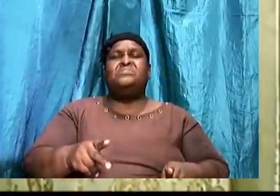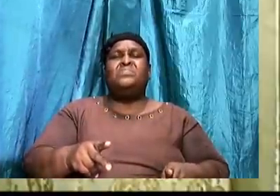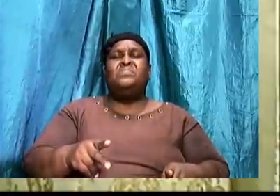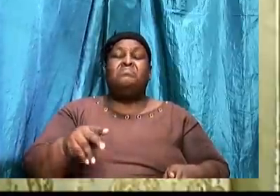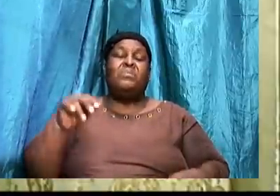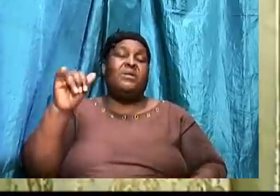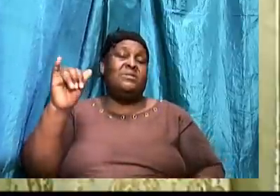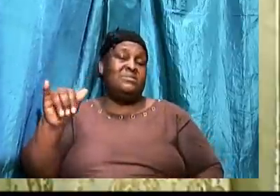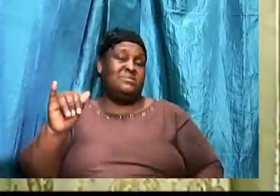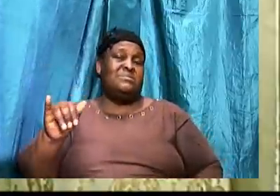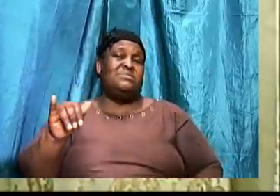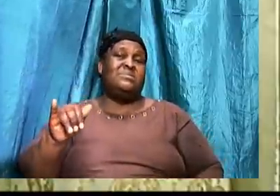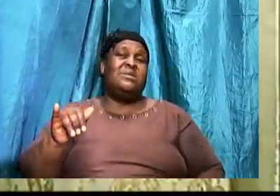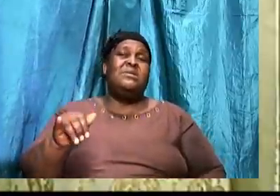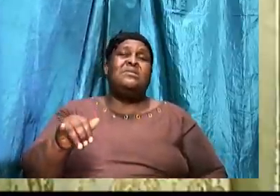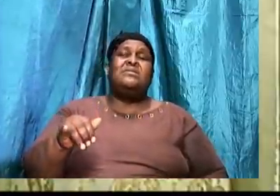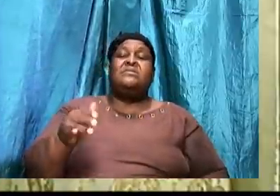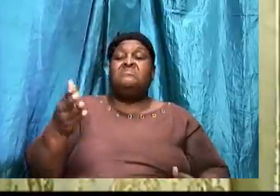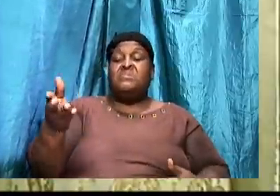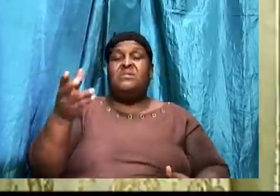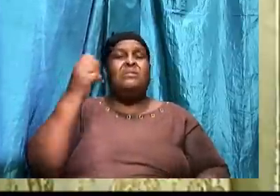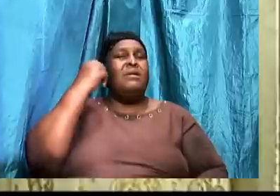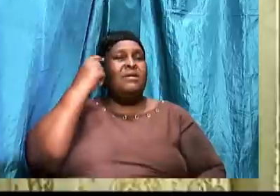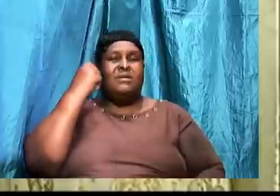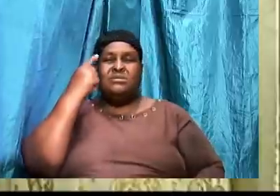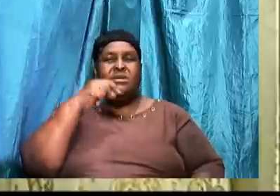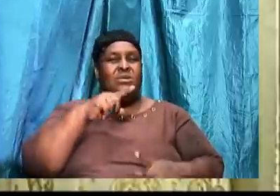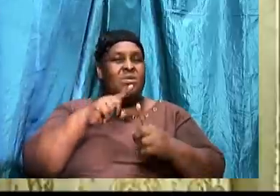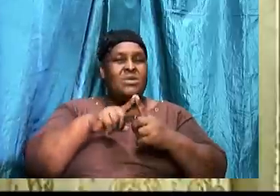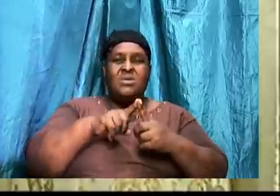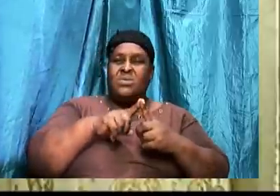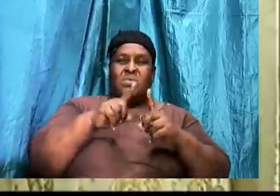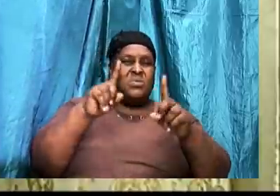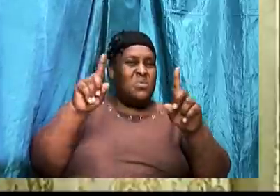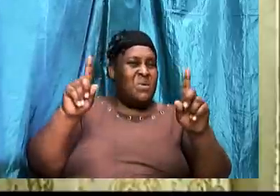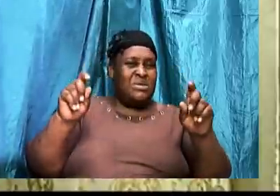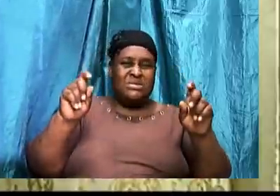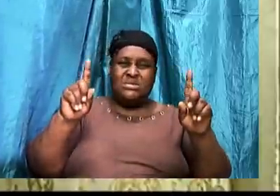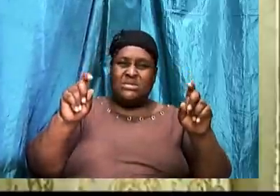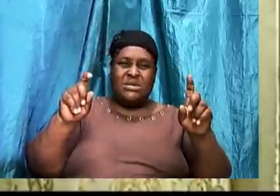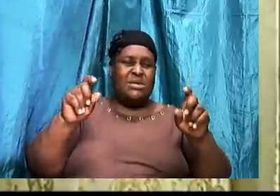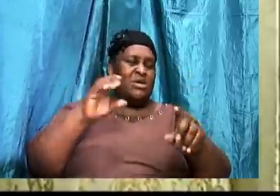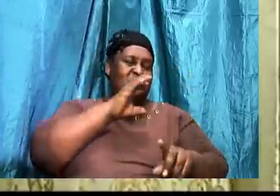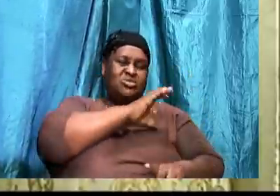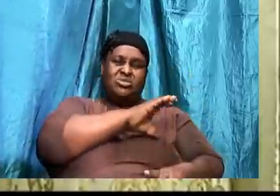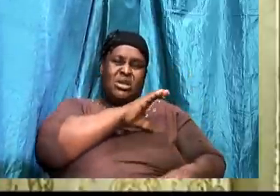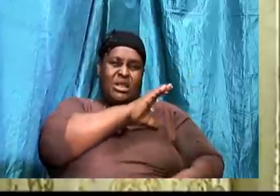That. They understand. That when they question. When they challenge.